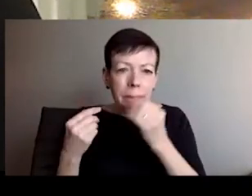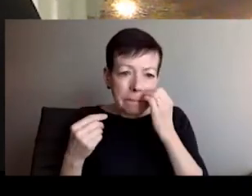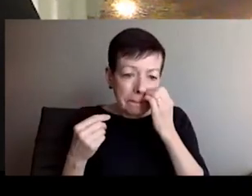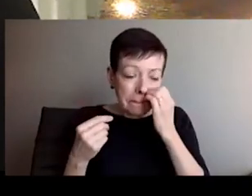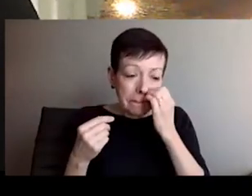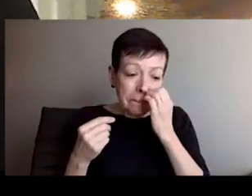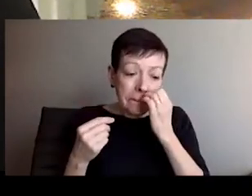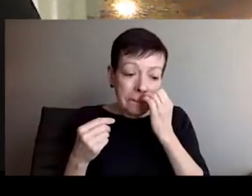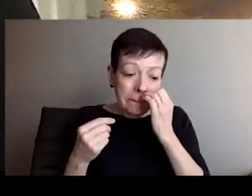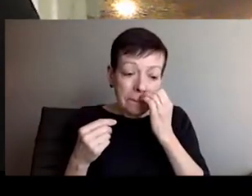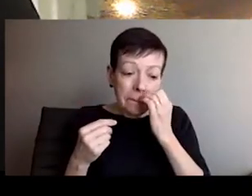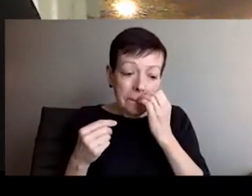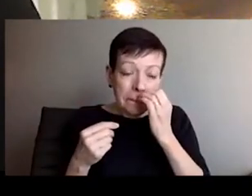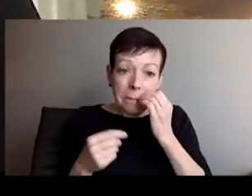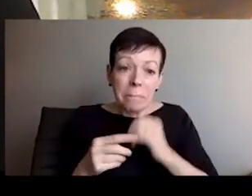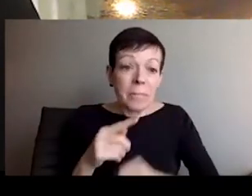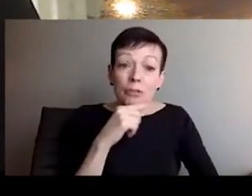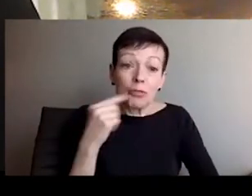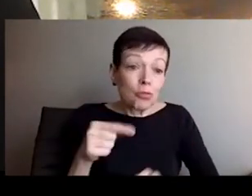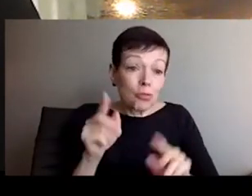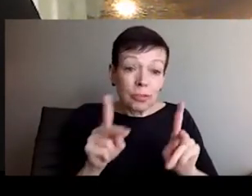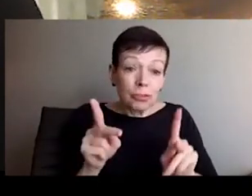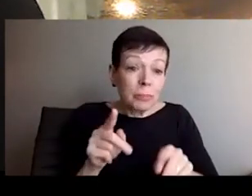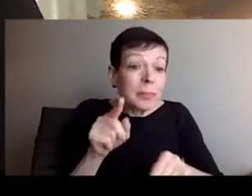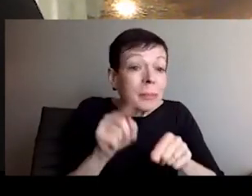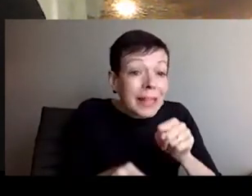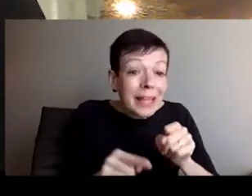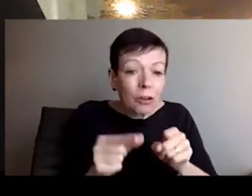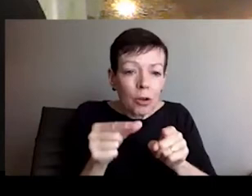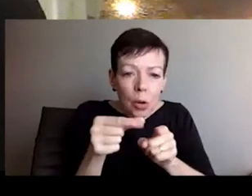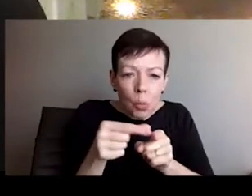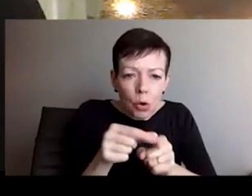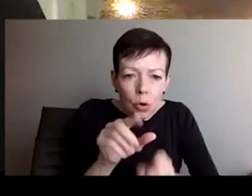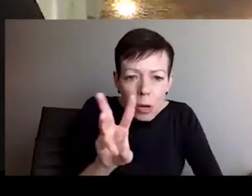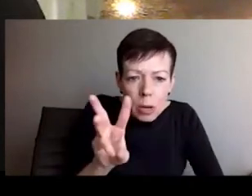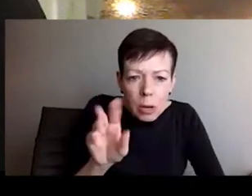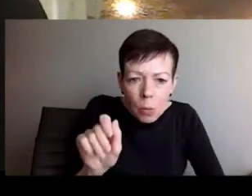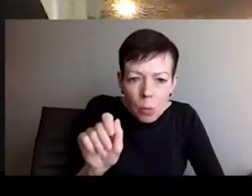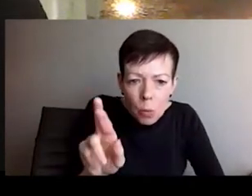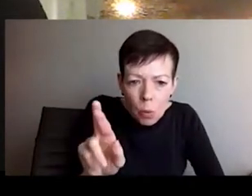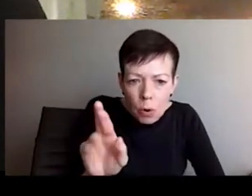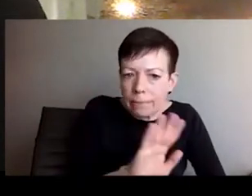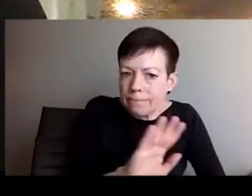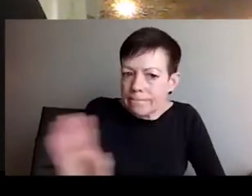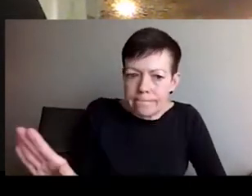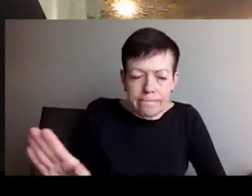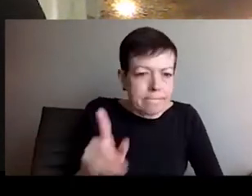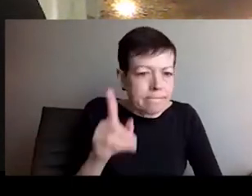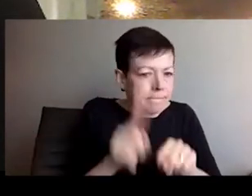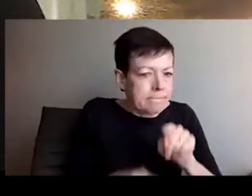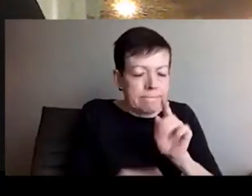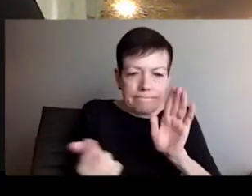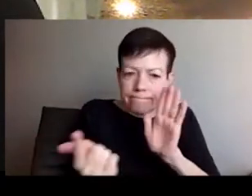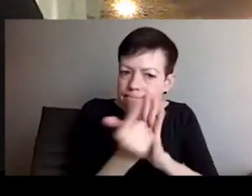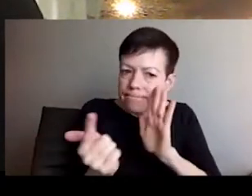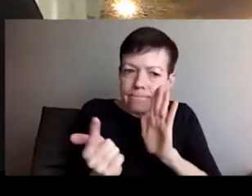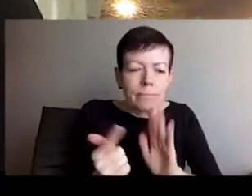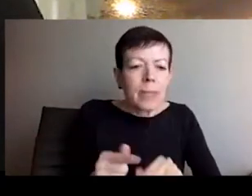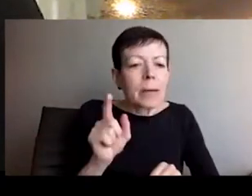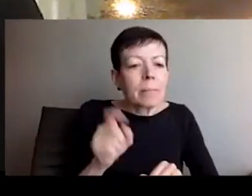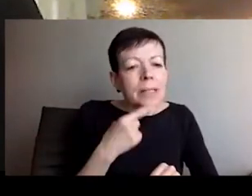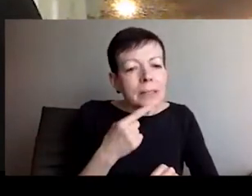But as I feel this, and because I also have friends in Russia, and those who